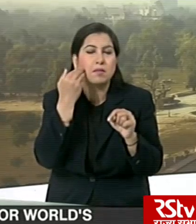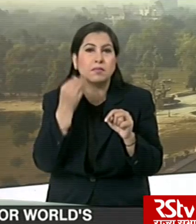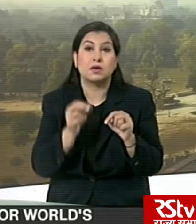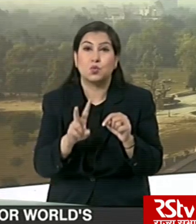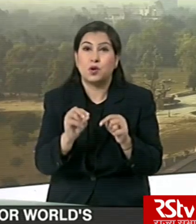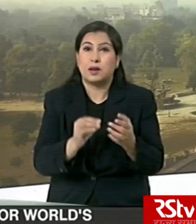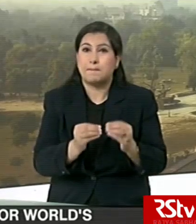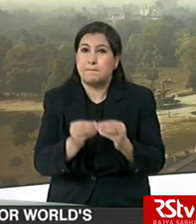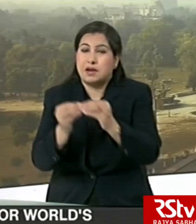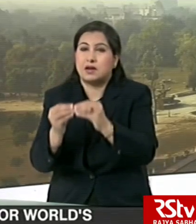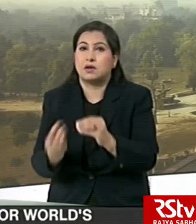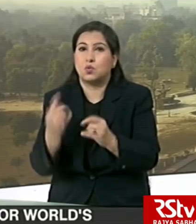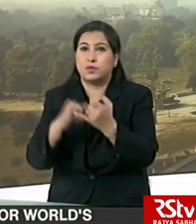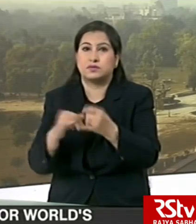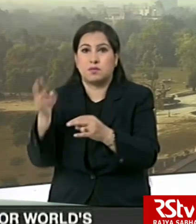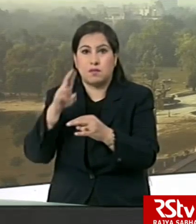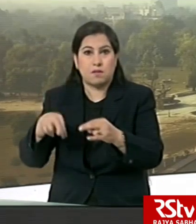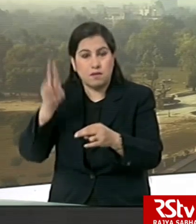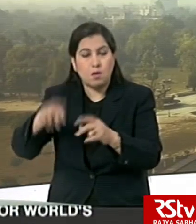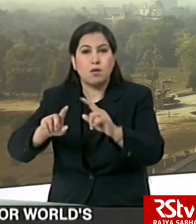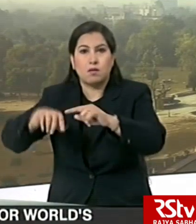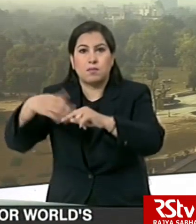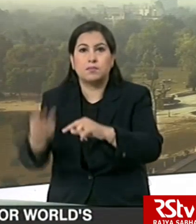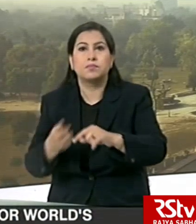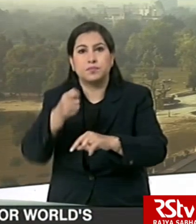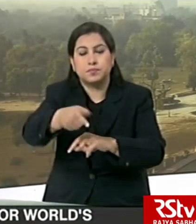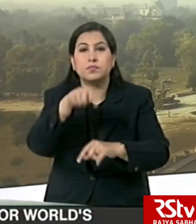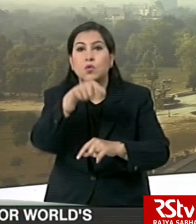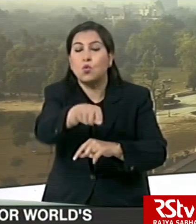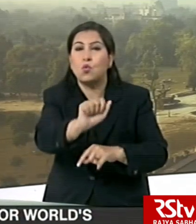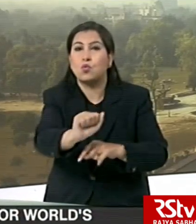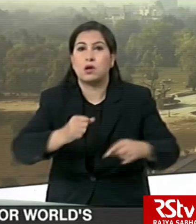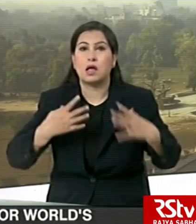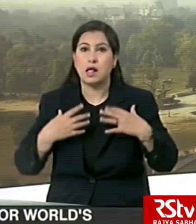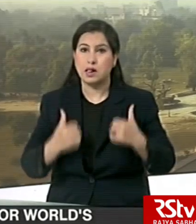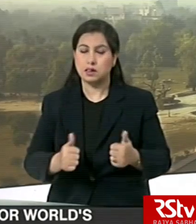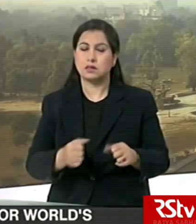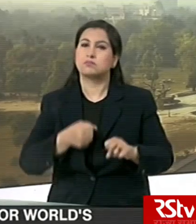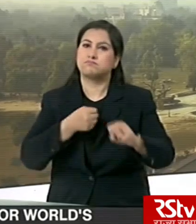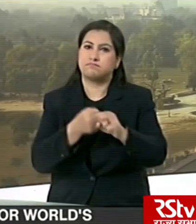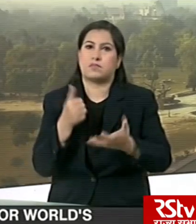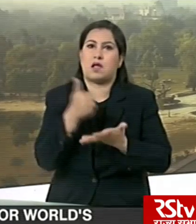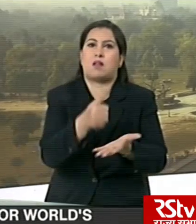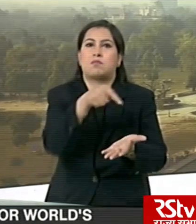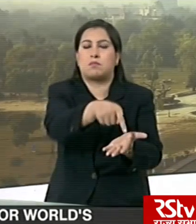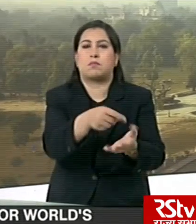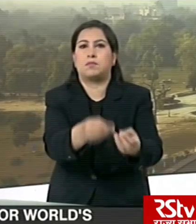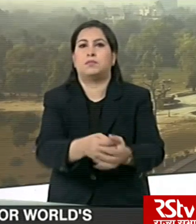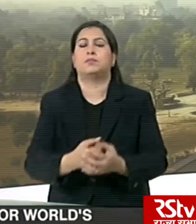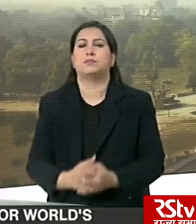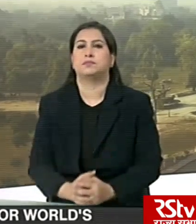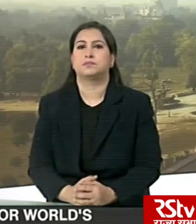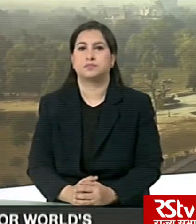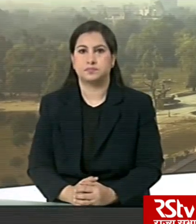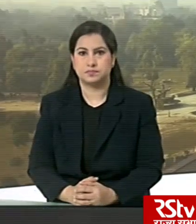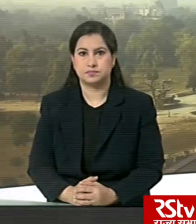than 20 billion U.S. dollars for the countries to spend on improving their health systems and fighting the coronavirus pandemic.